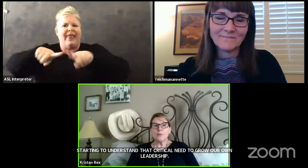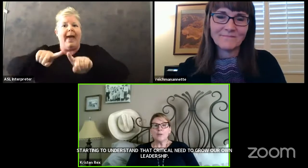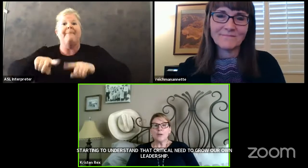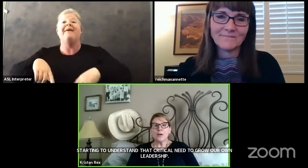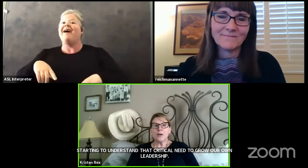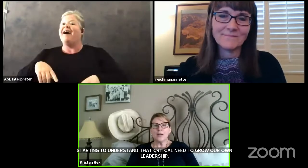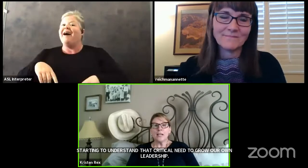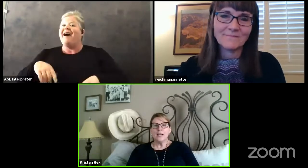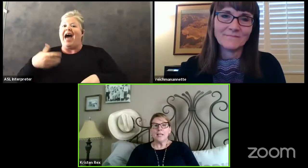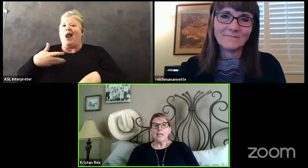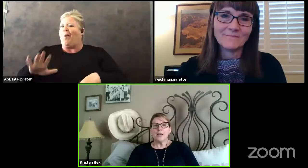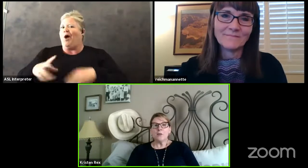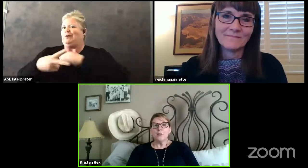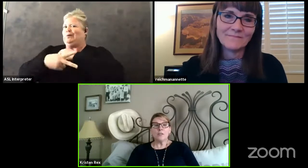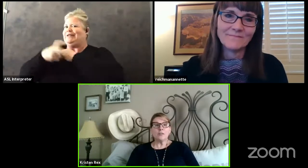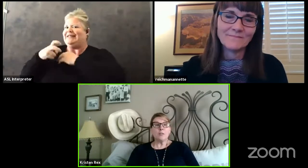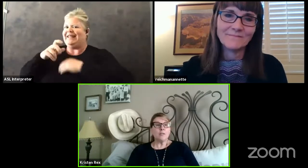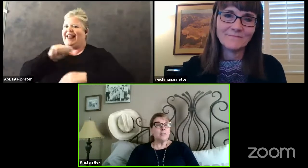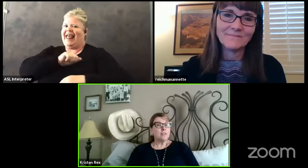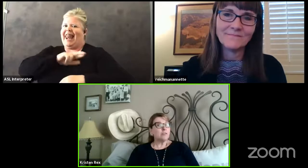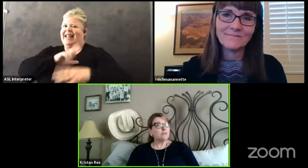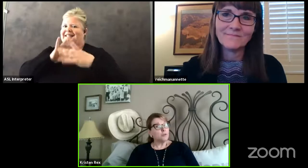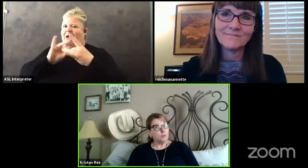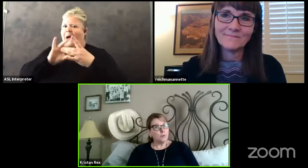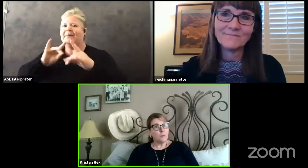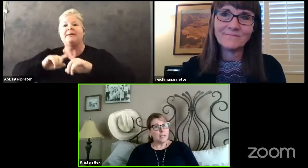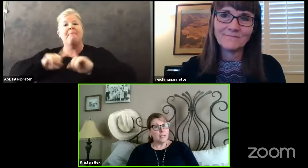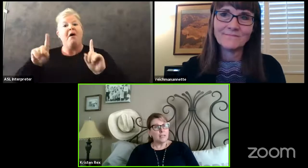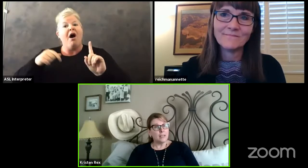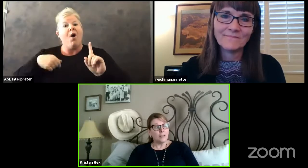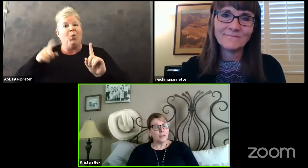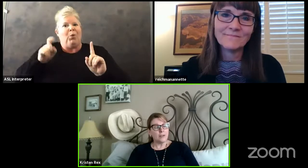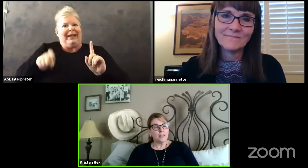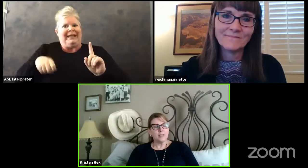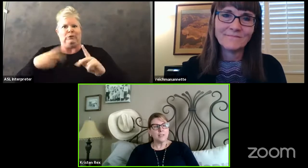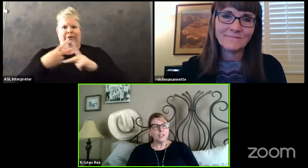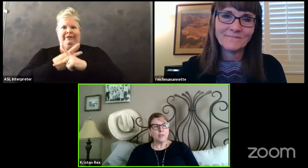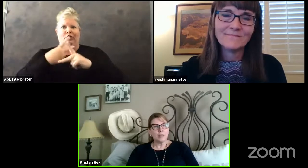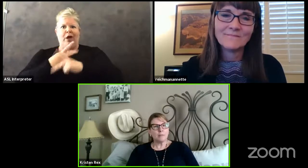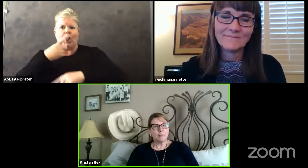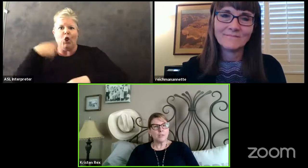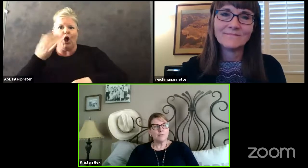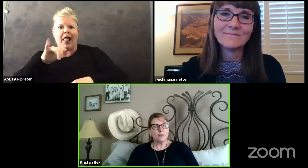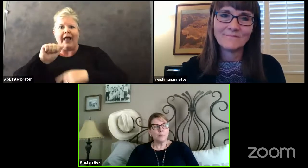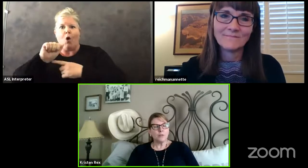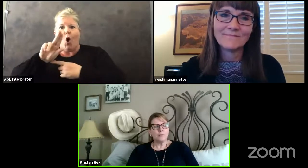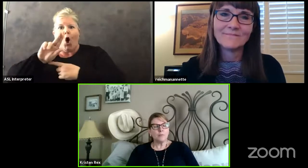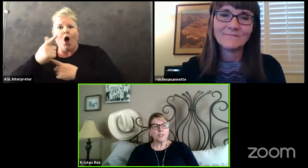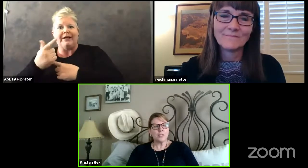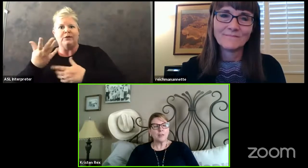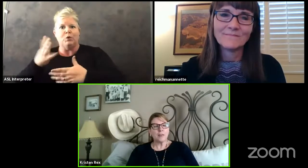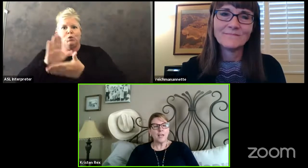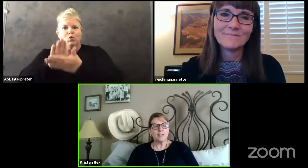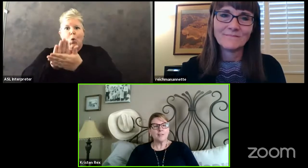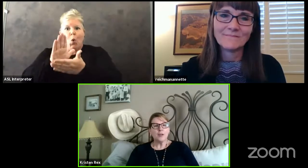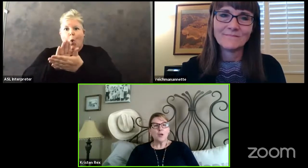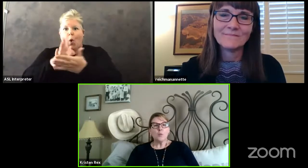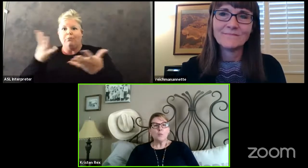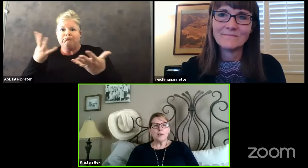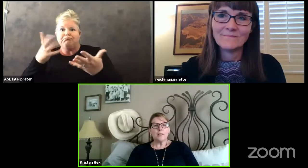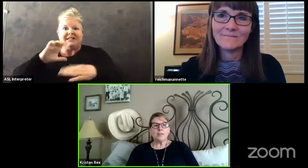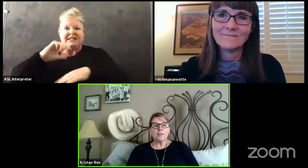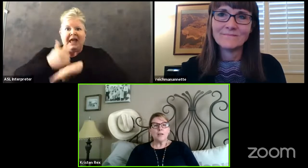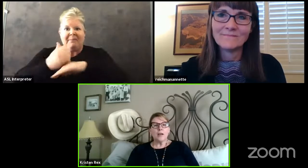need to work on what the business of school will be in August. And she probably will give you more information on that.